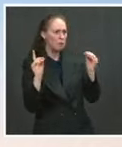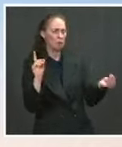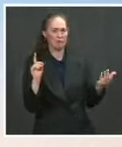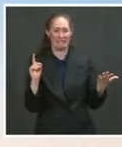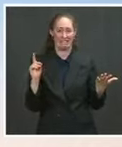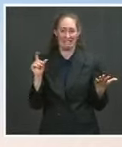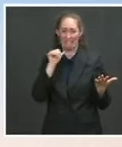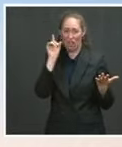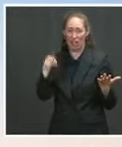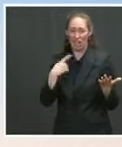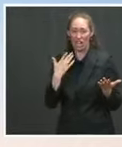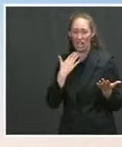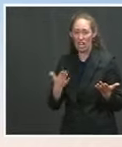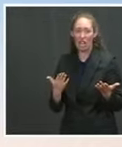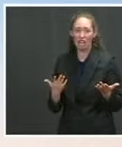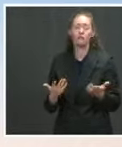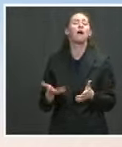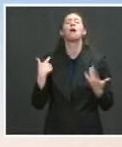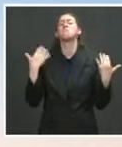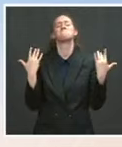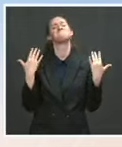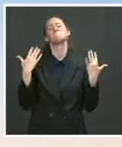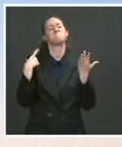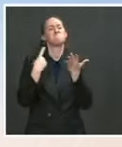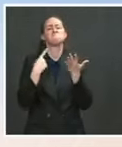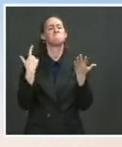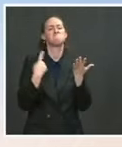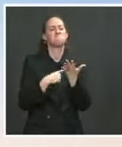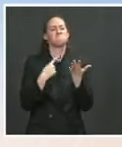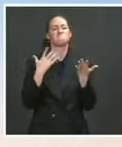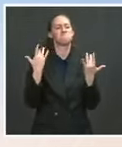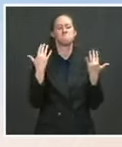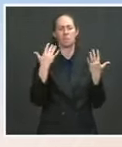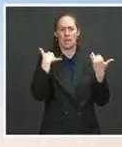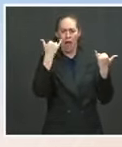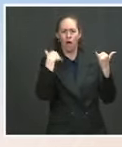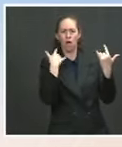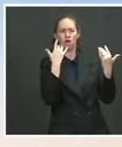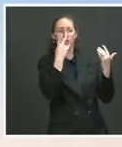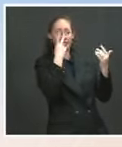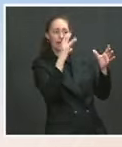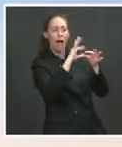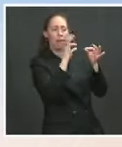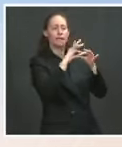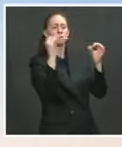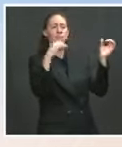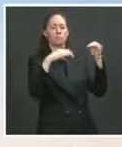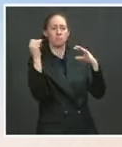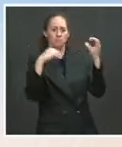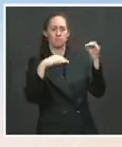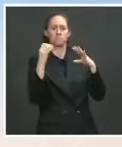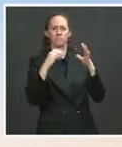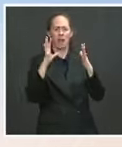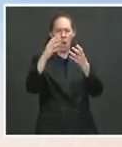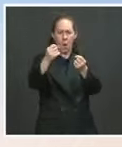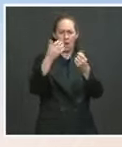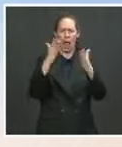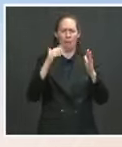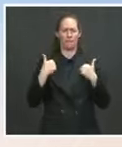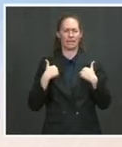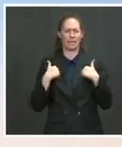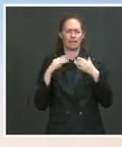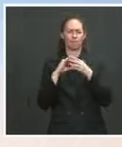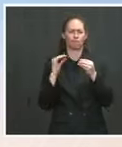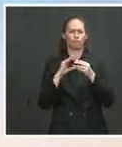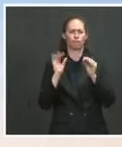not at that point yet. And we've certainly seen the Speaker's comments. What I will say, since you gave me the opportunity, is that the attack on the Capitol